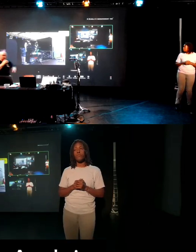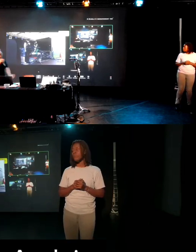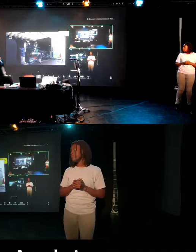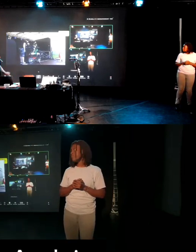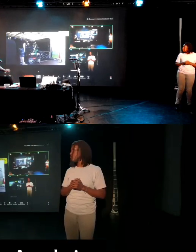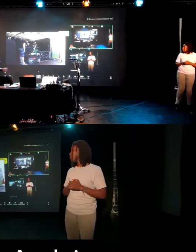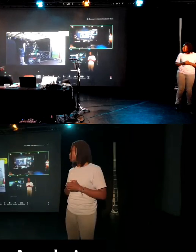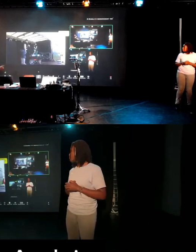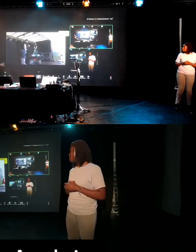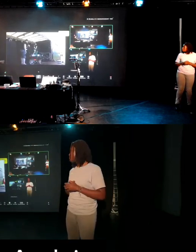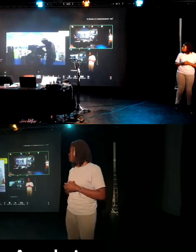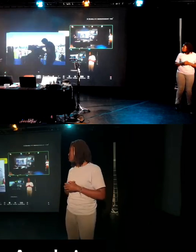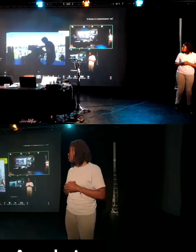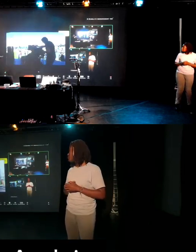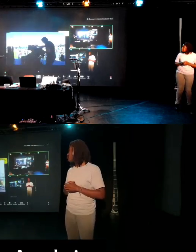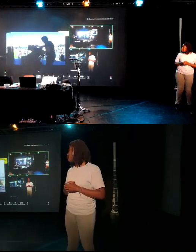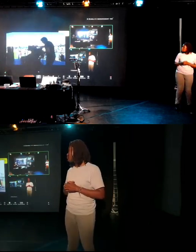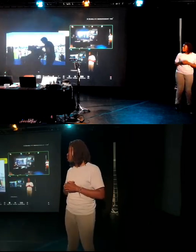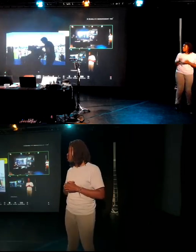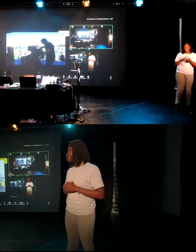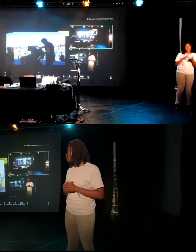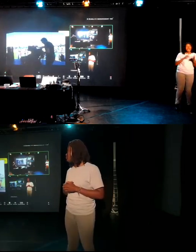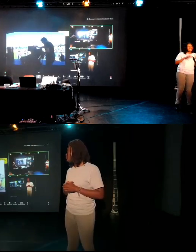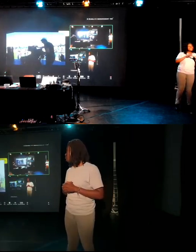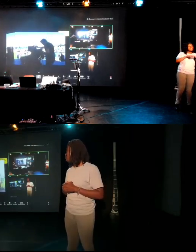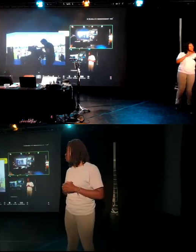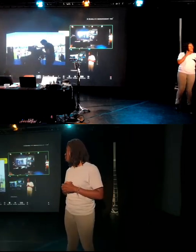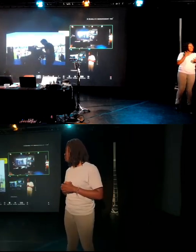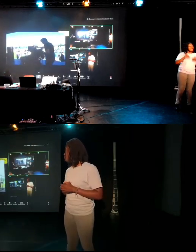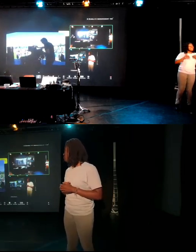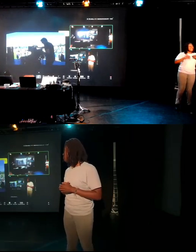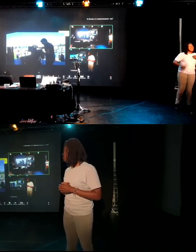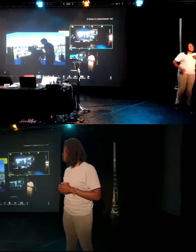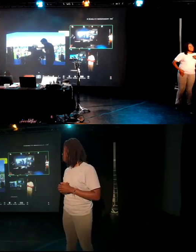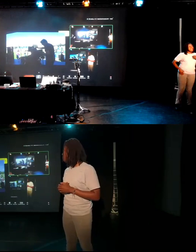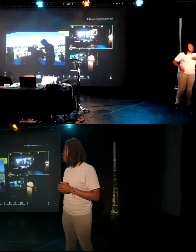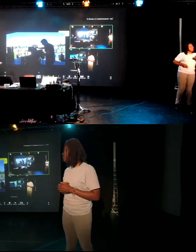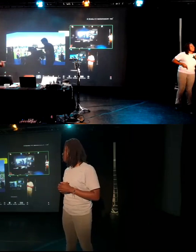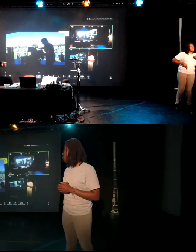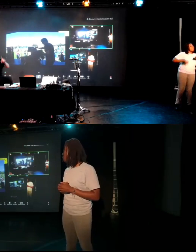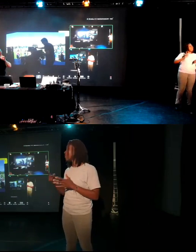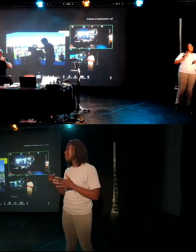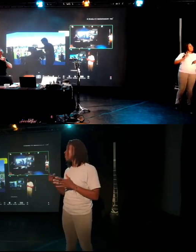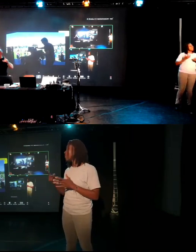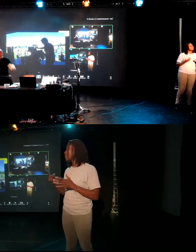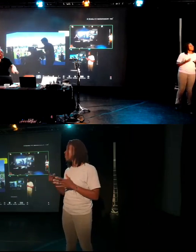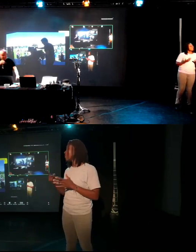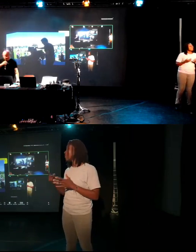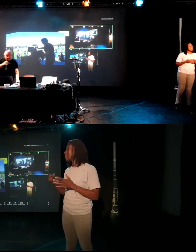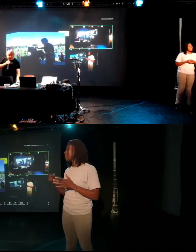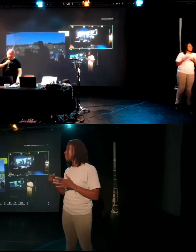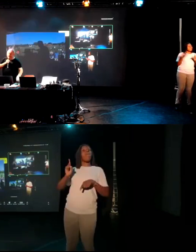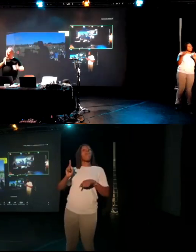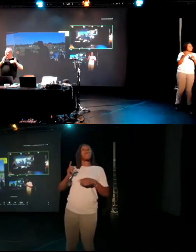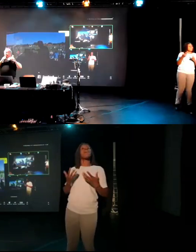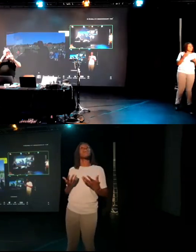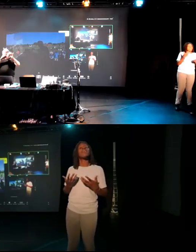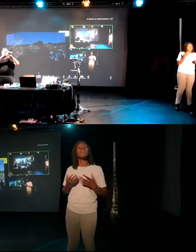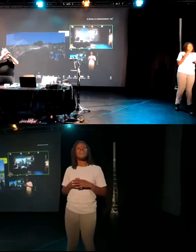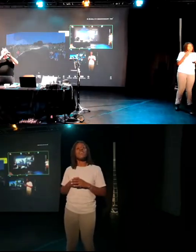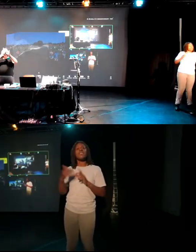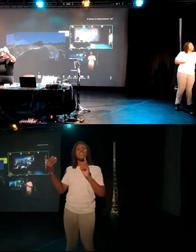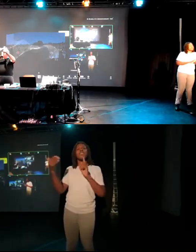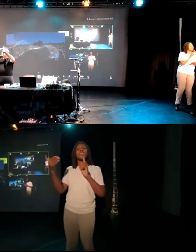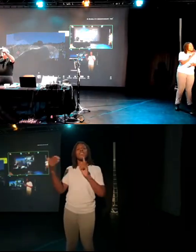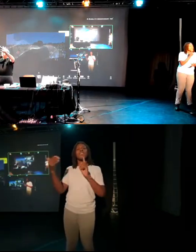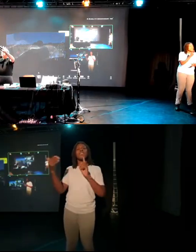I'm just going to draw attention to when Andy's excited, his leg goes up in the air. And that was the starting point for everything. I didn't say